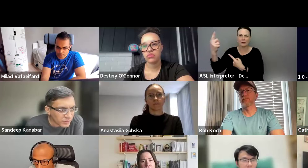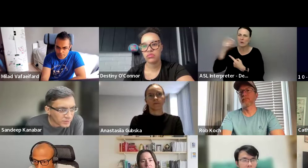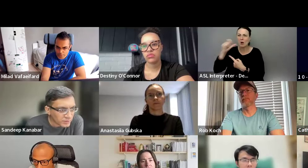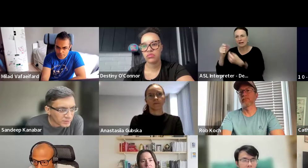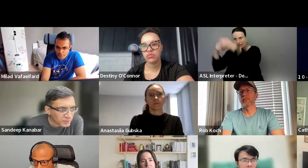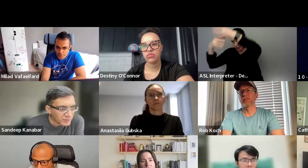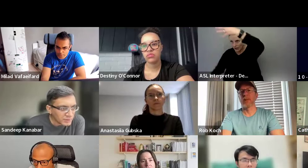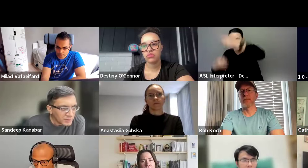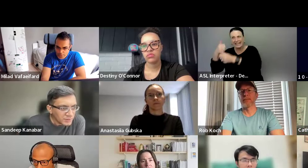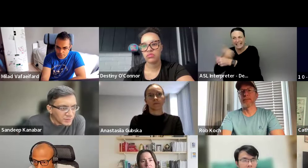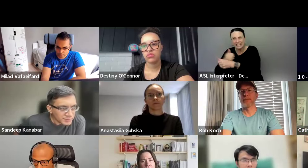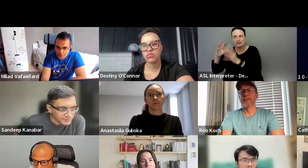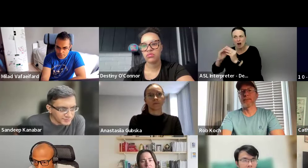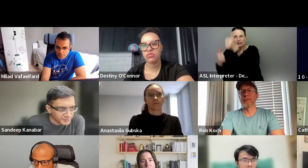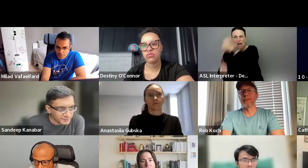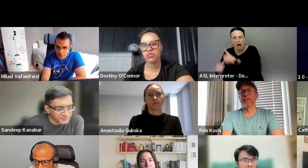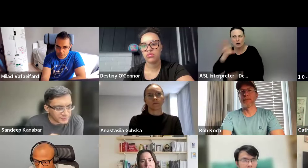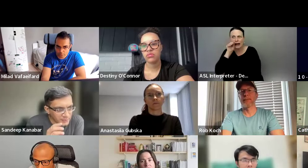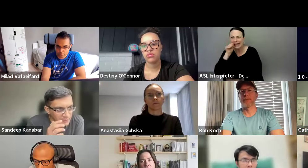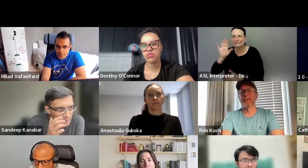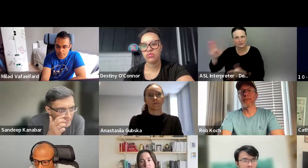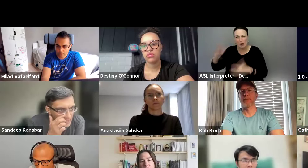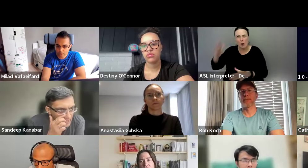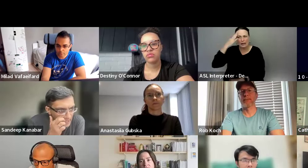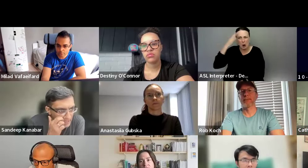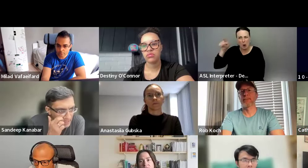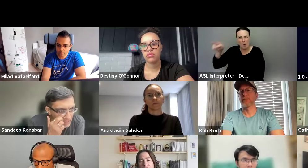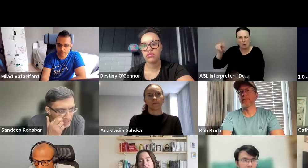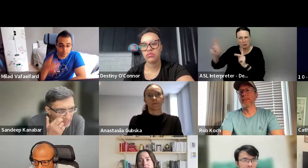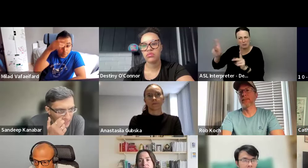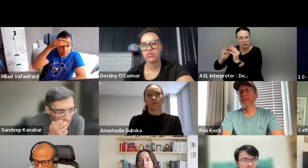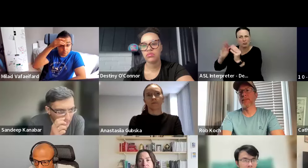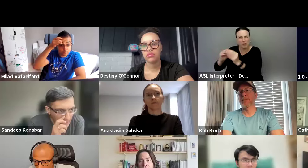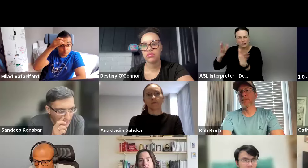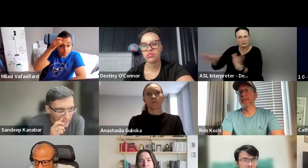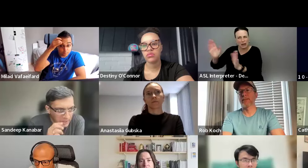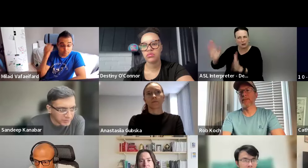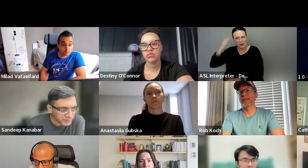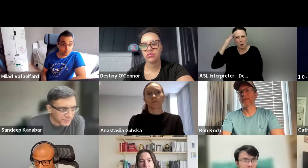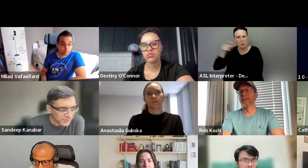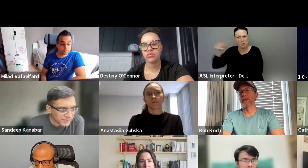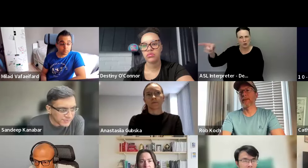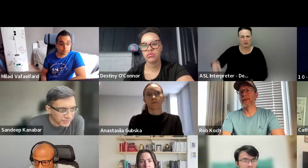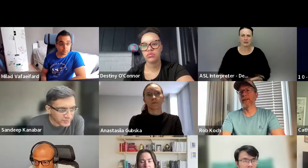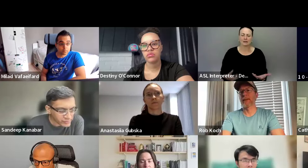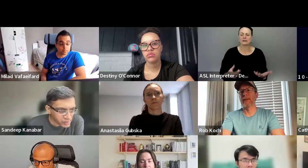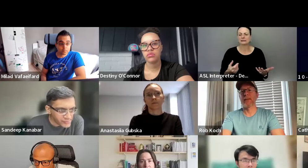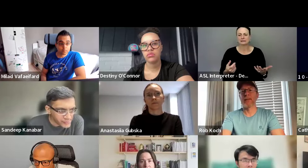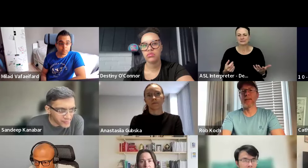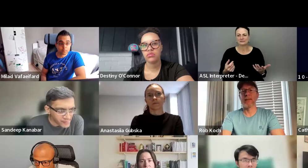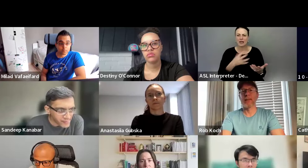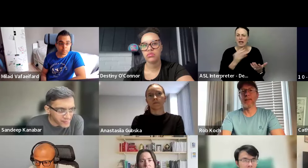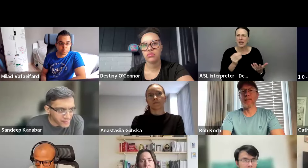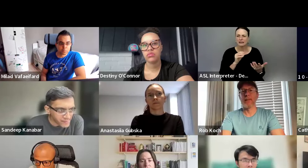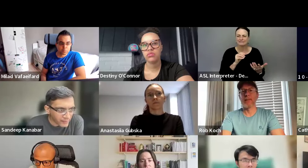conference, like with the Linux foundation, we're already targeting the same people who are doing all the conferences. Um, and